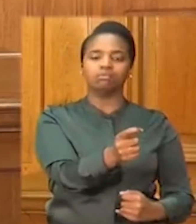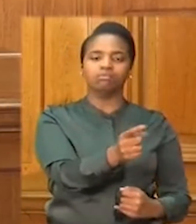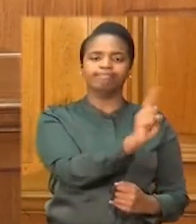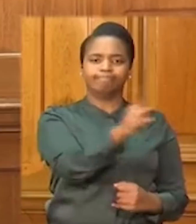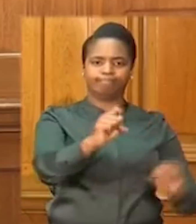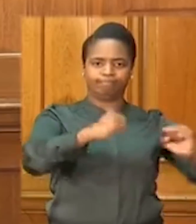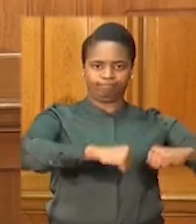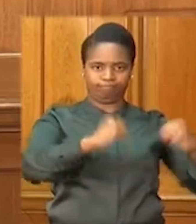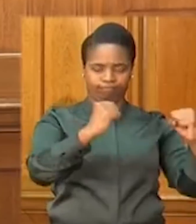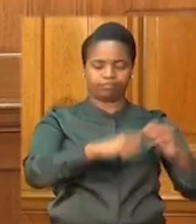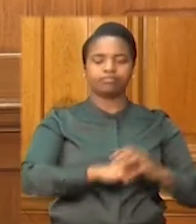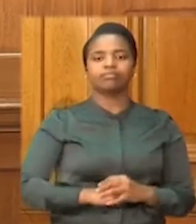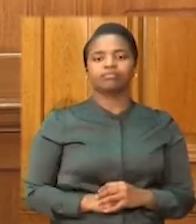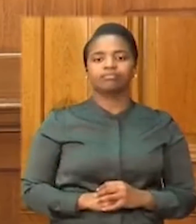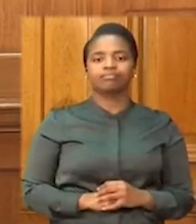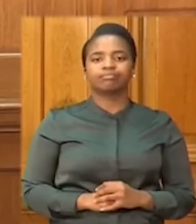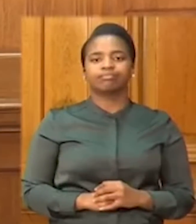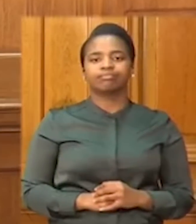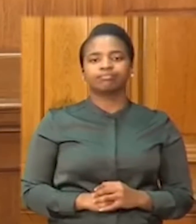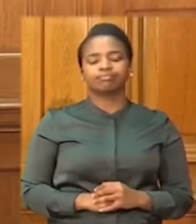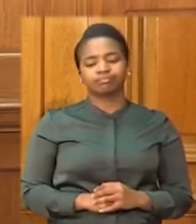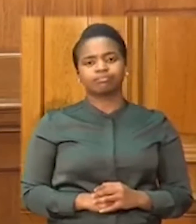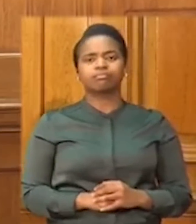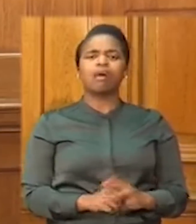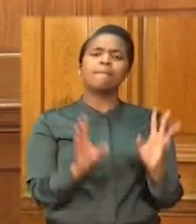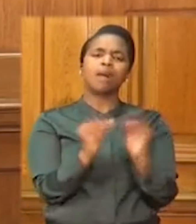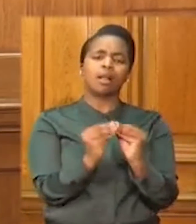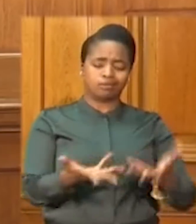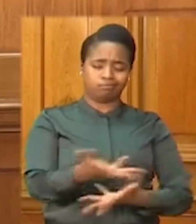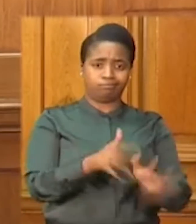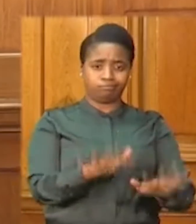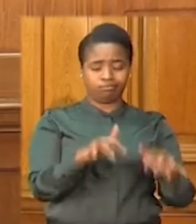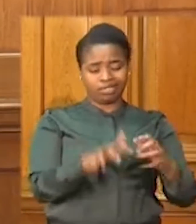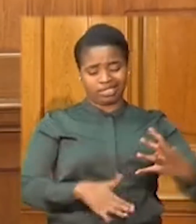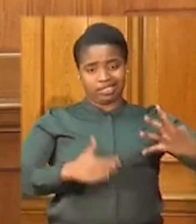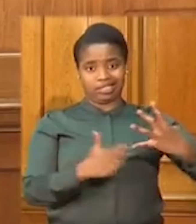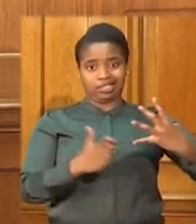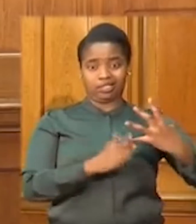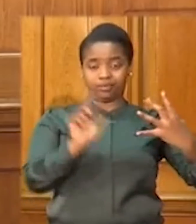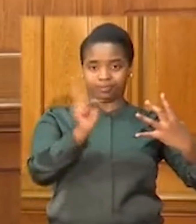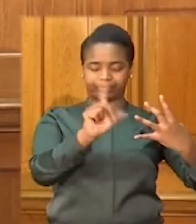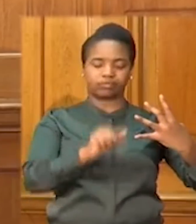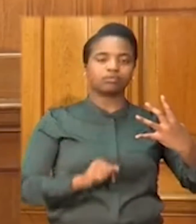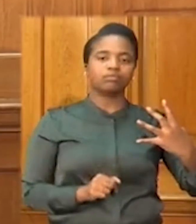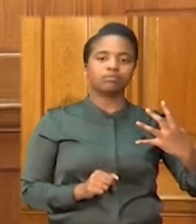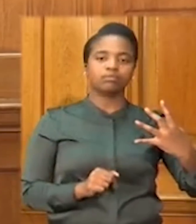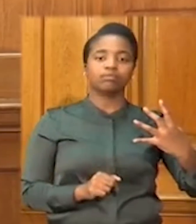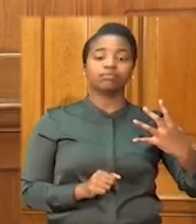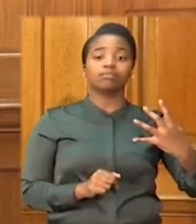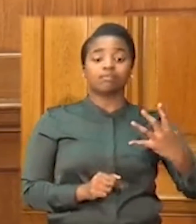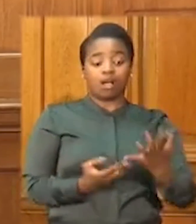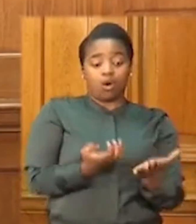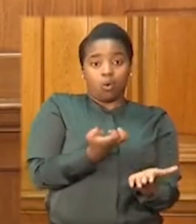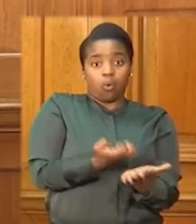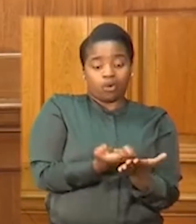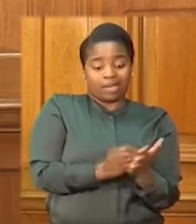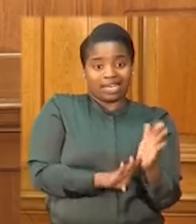The fourth area on which cabinet has resolved is the phased reopening of the economy.